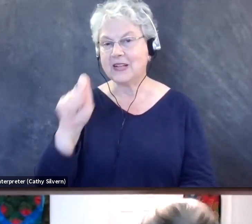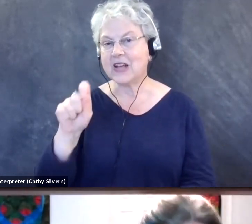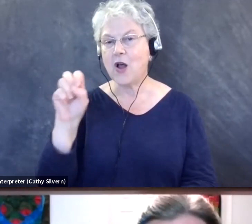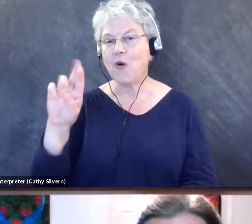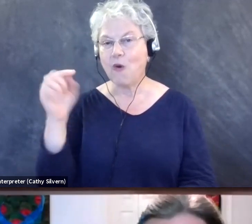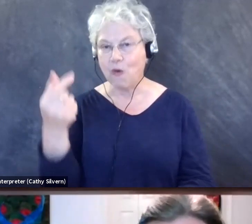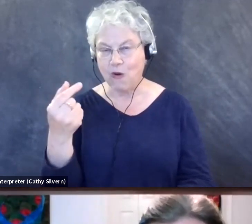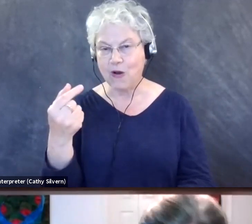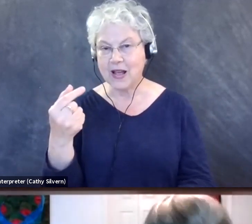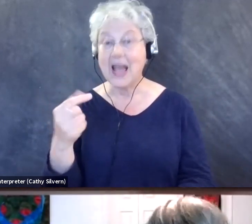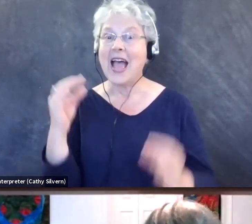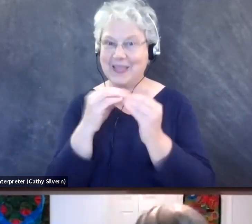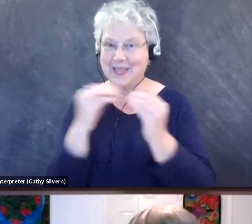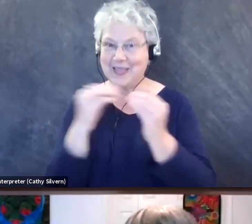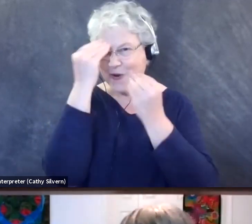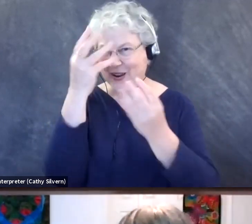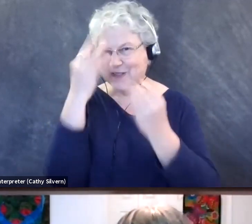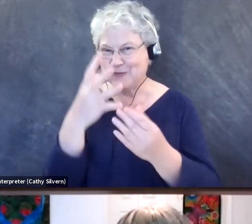a lot more coming there.